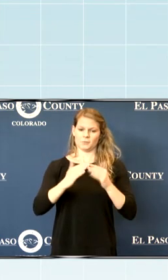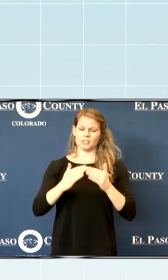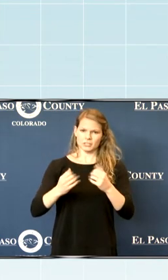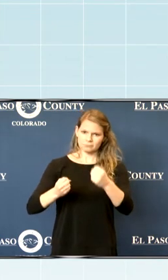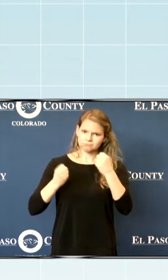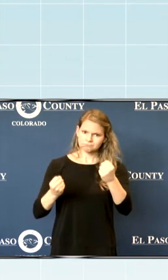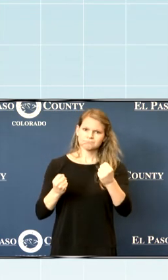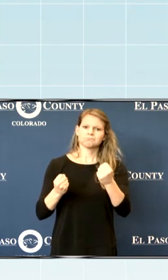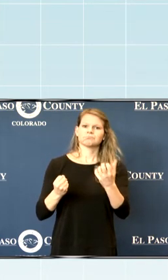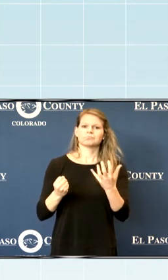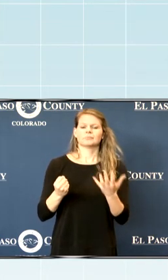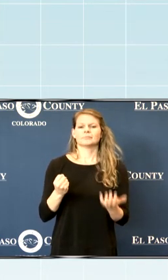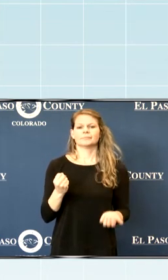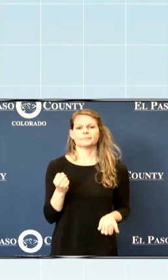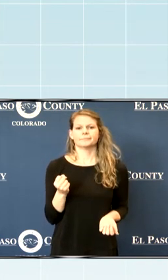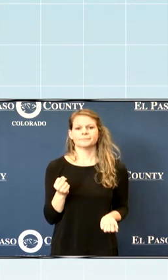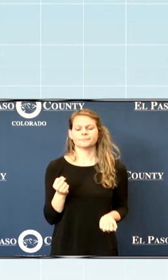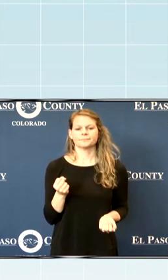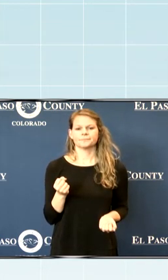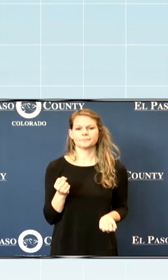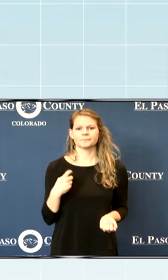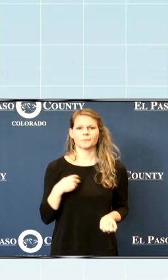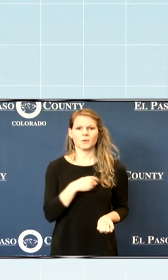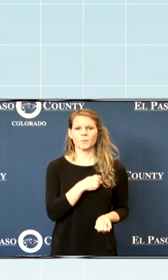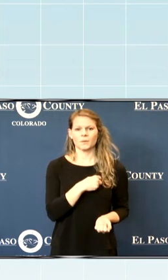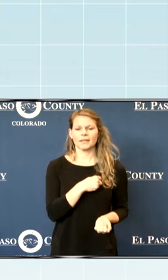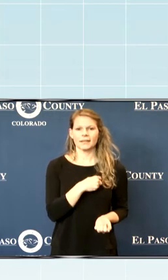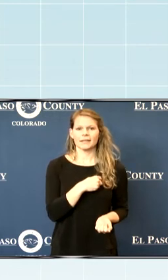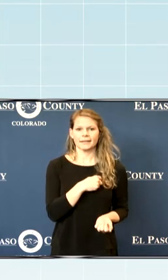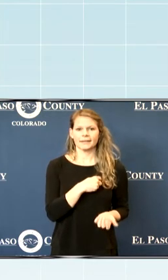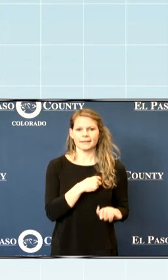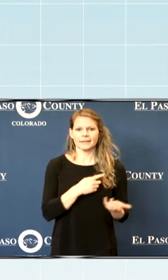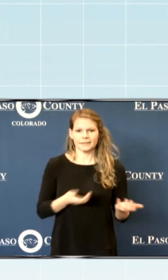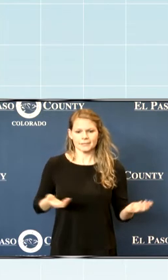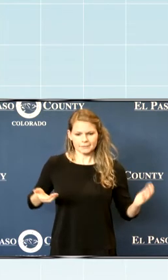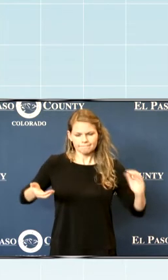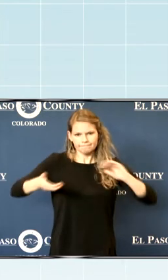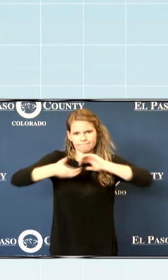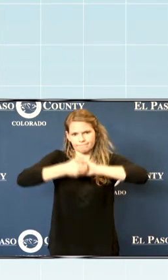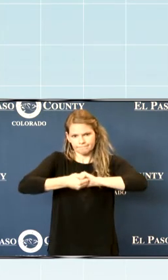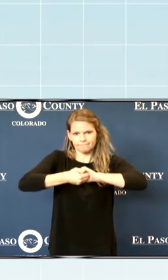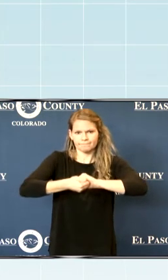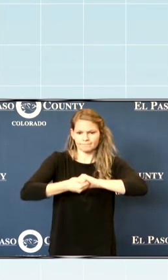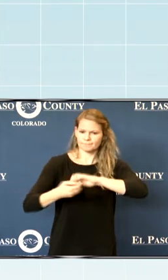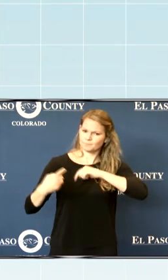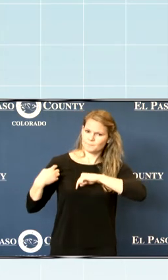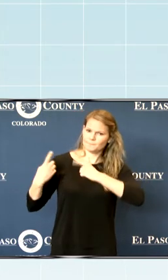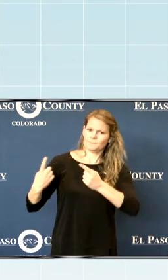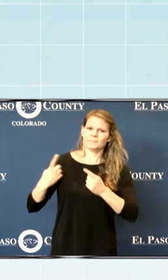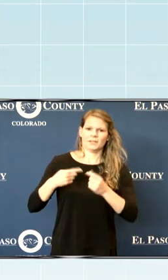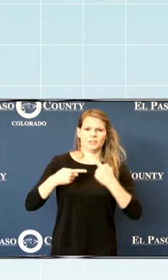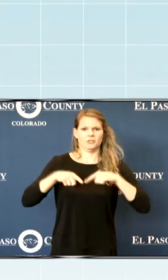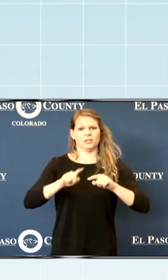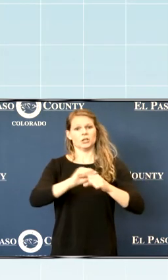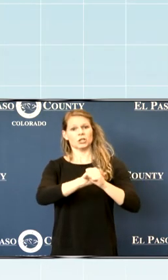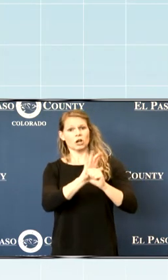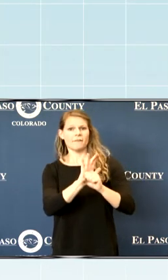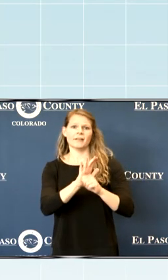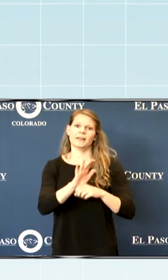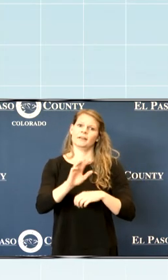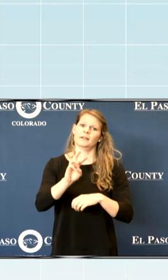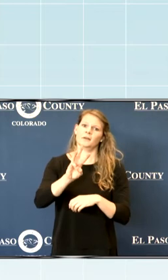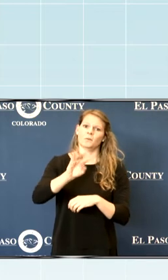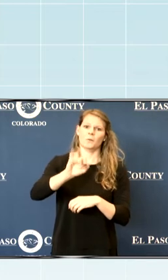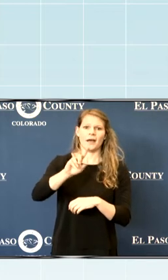and the way we have partnered in the past during COVID, during wildfires,